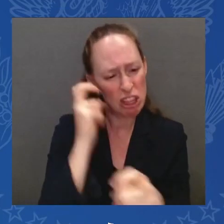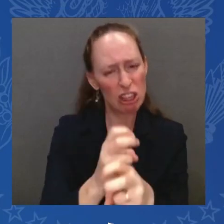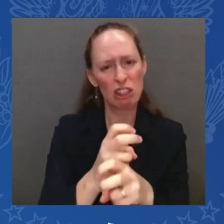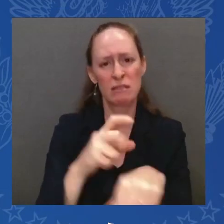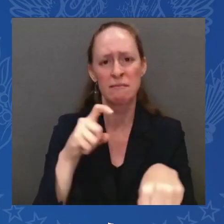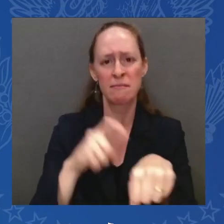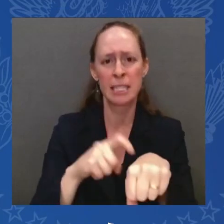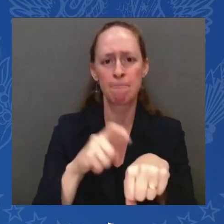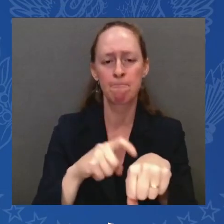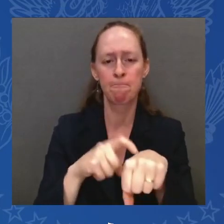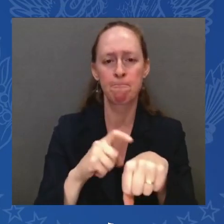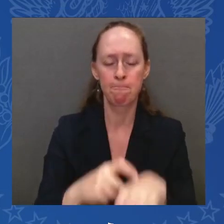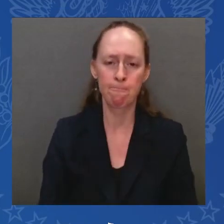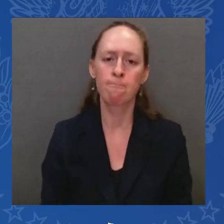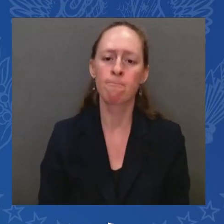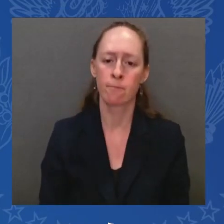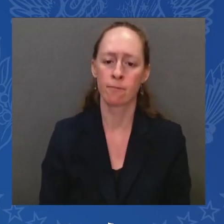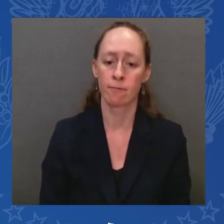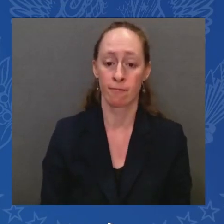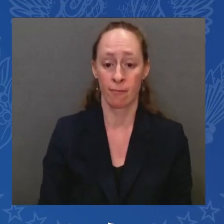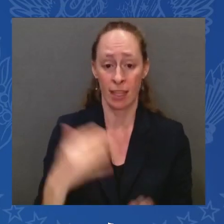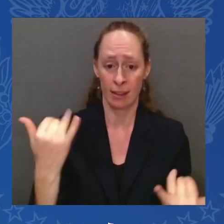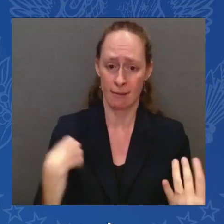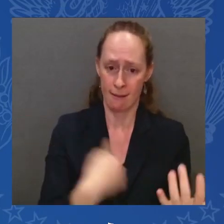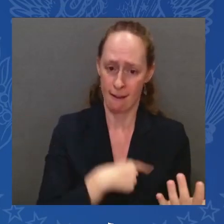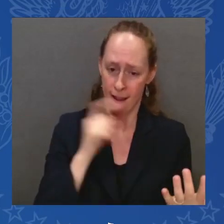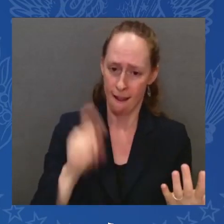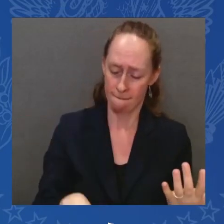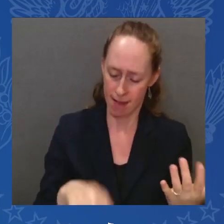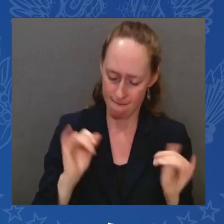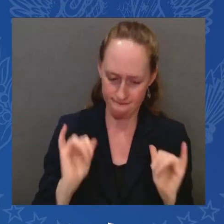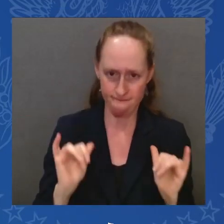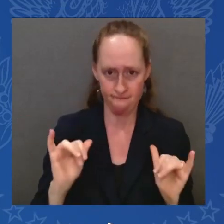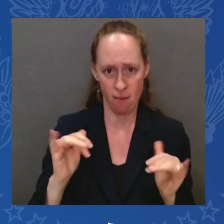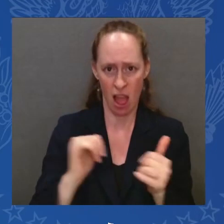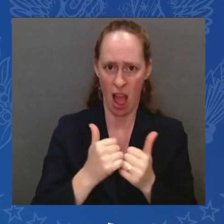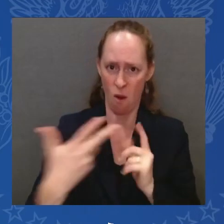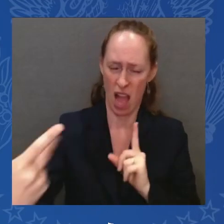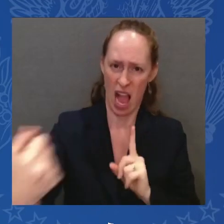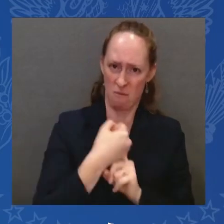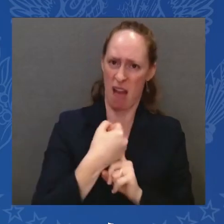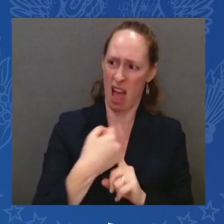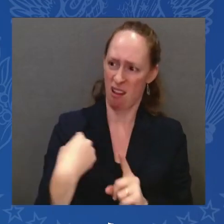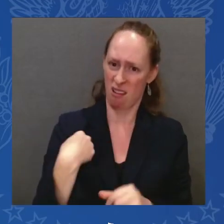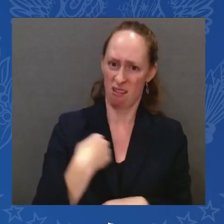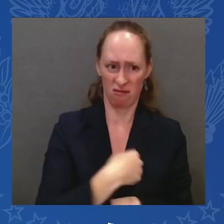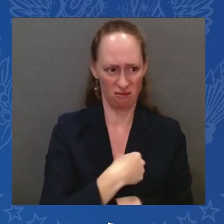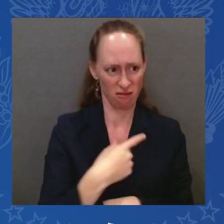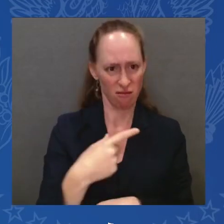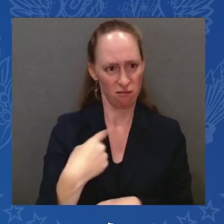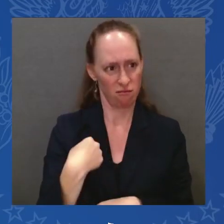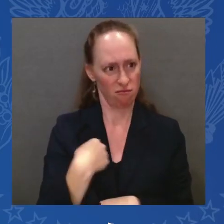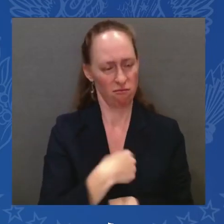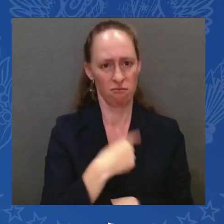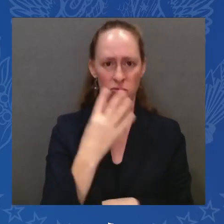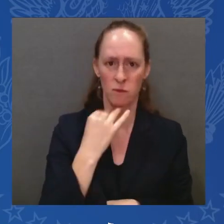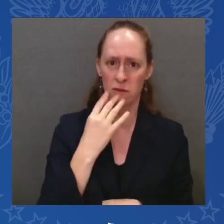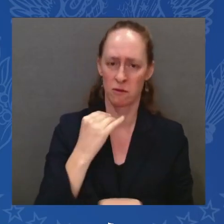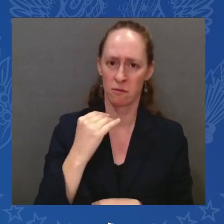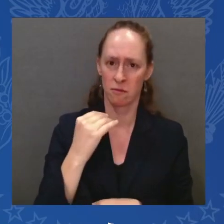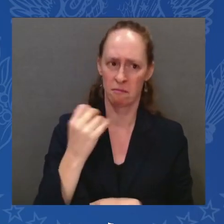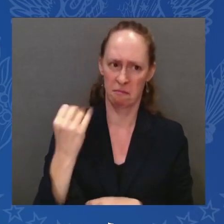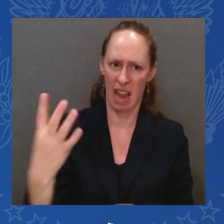Jews and why we're here to have this discussion. I know many of us feel a deep fear that these attacks